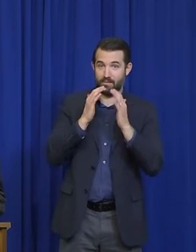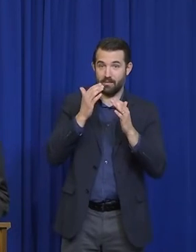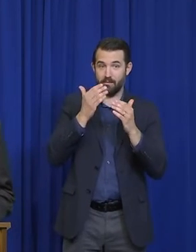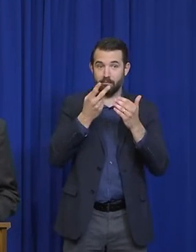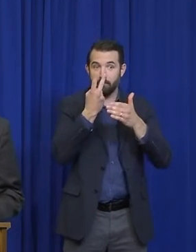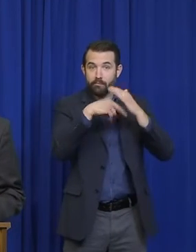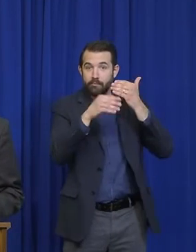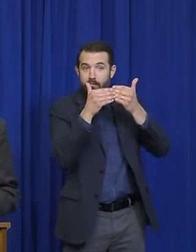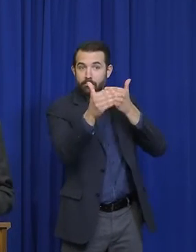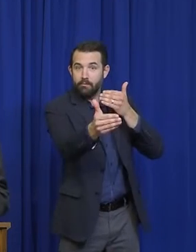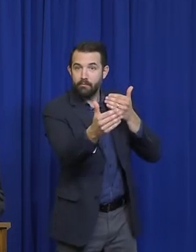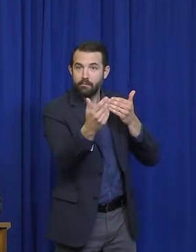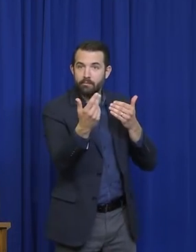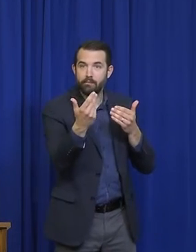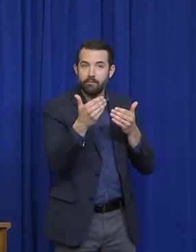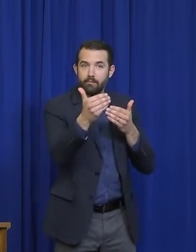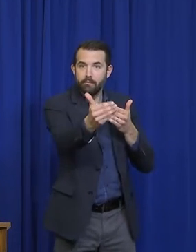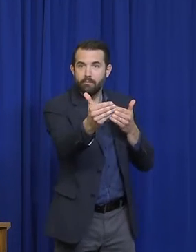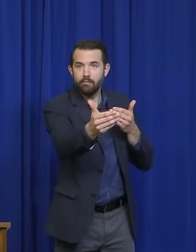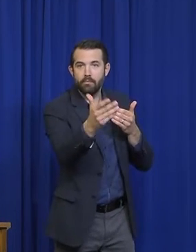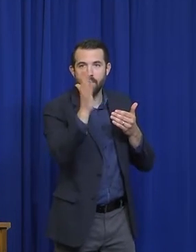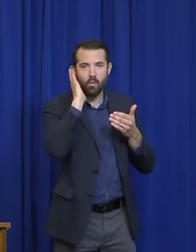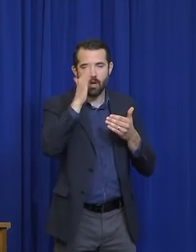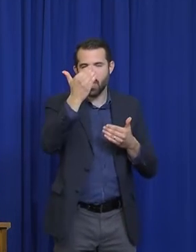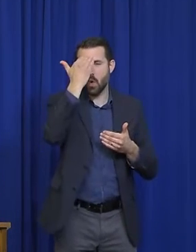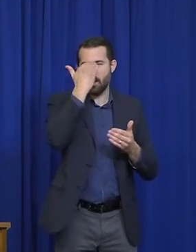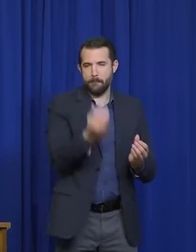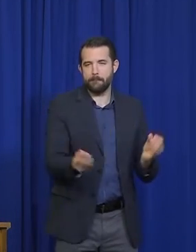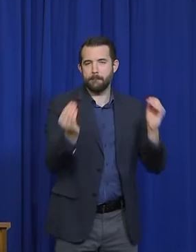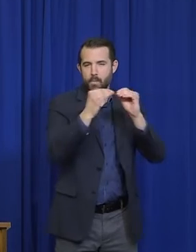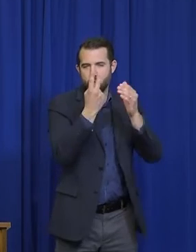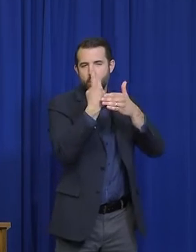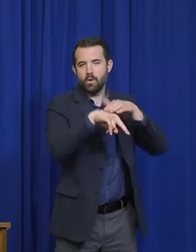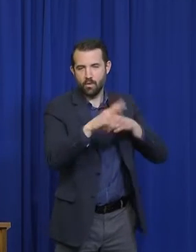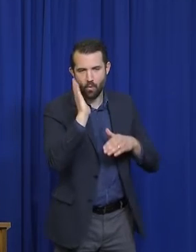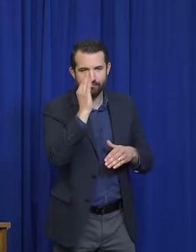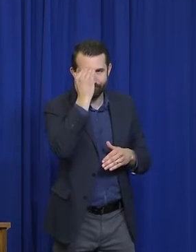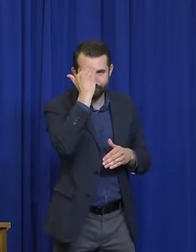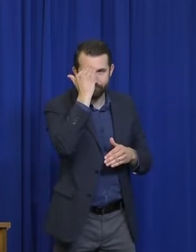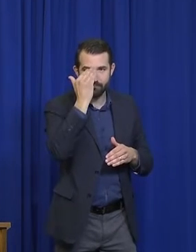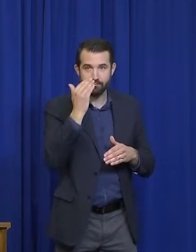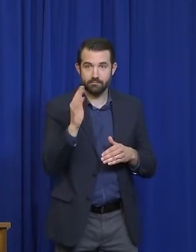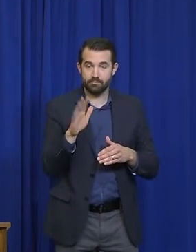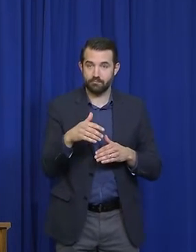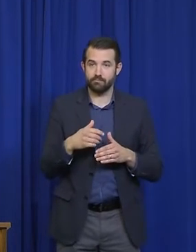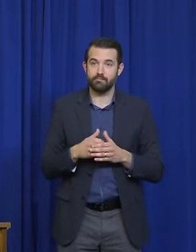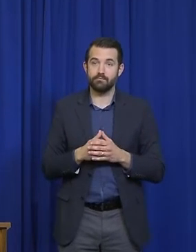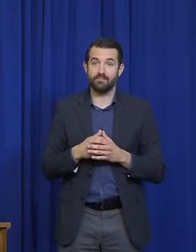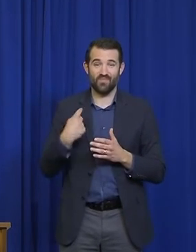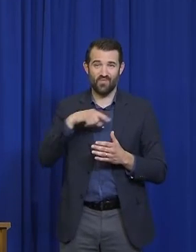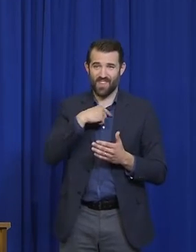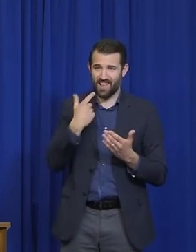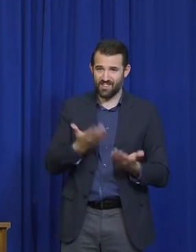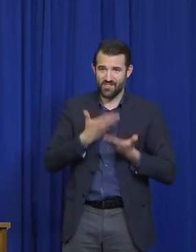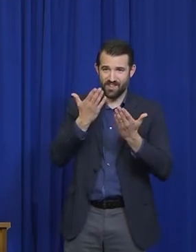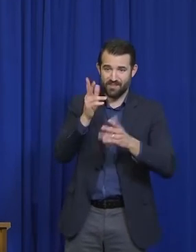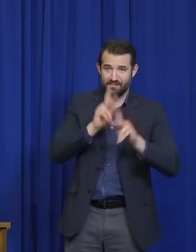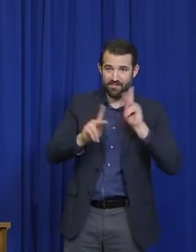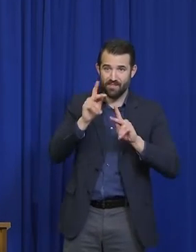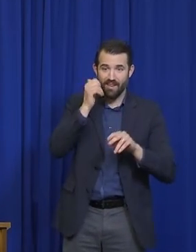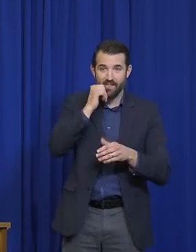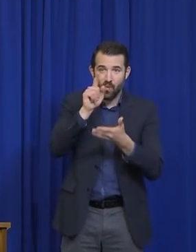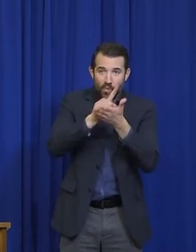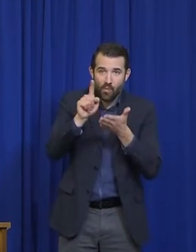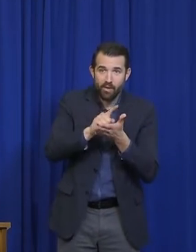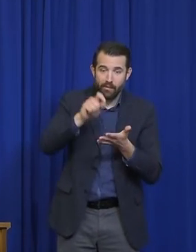recommend that individuals routinely go out and get antibody tests. If you're not feeling well, or you've been exposed to somebody,